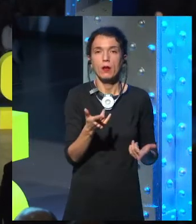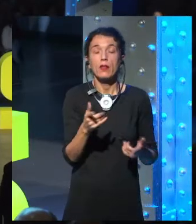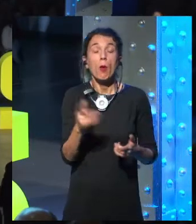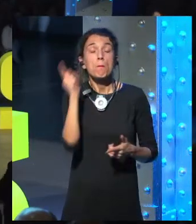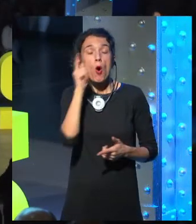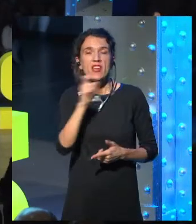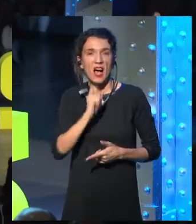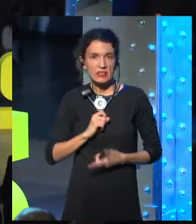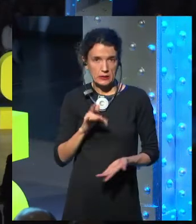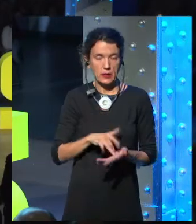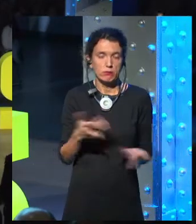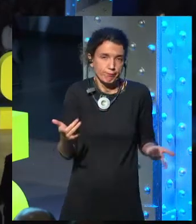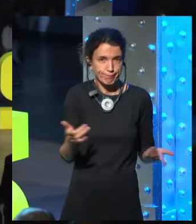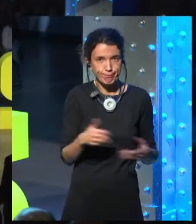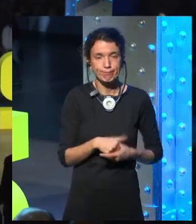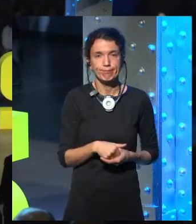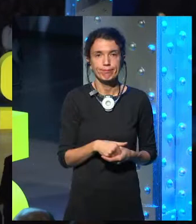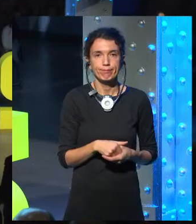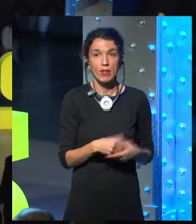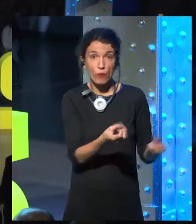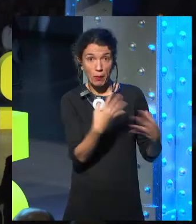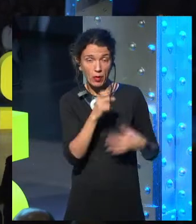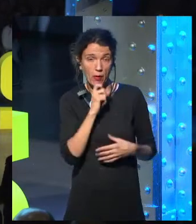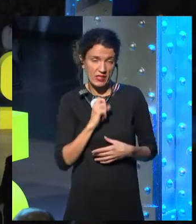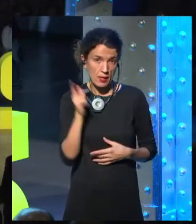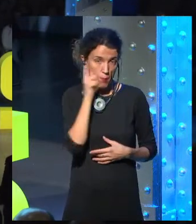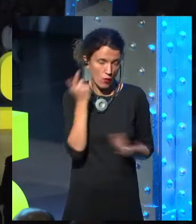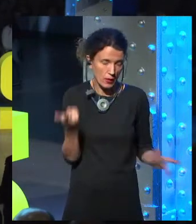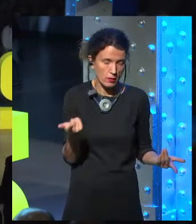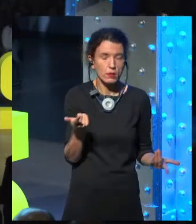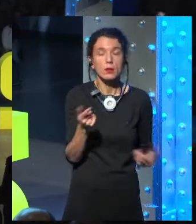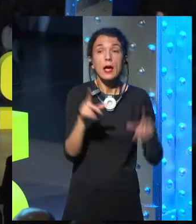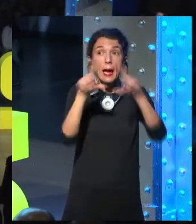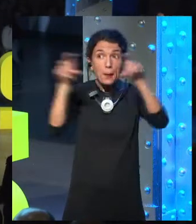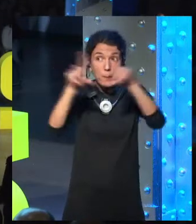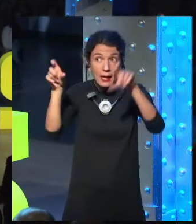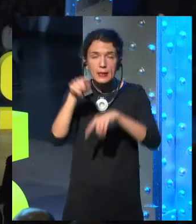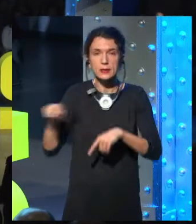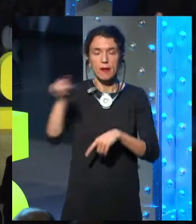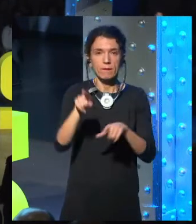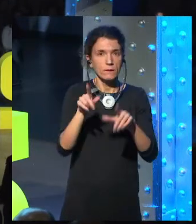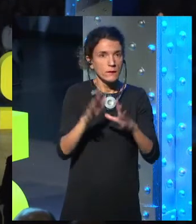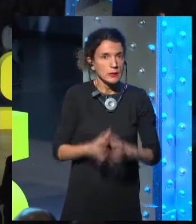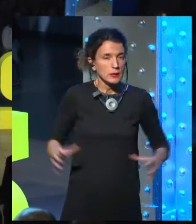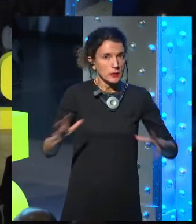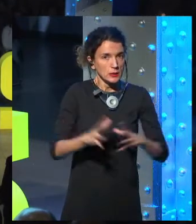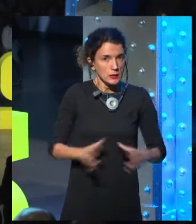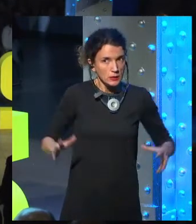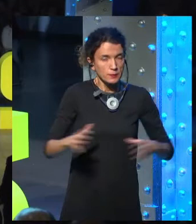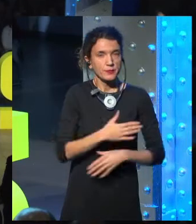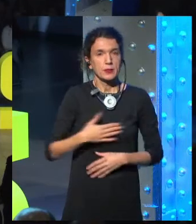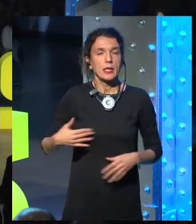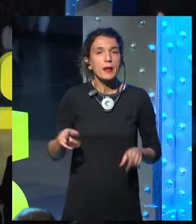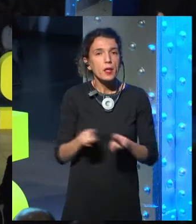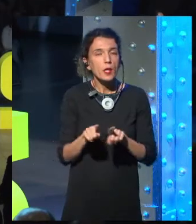external server. They were so excited to get this product to the market and the promise that it would be functional technology that they forgot to